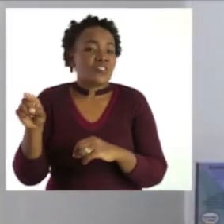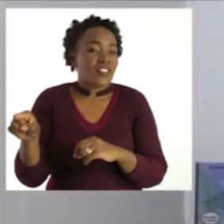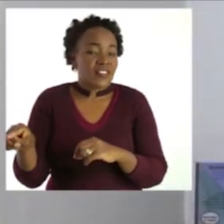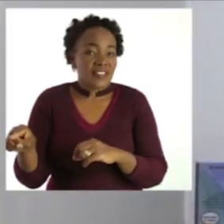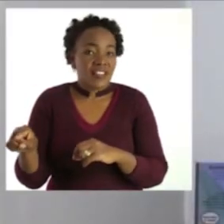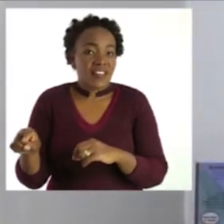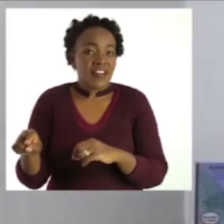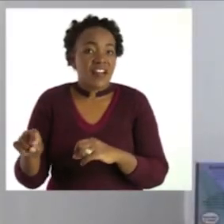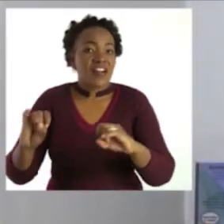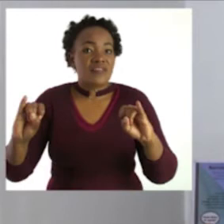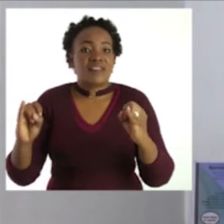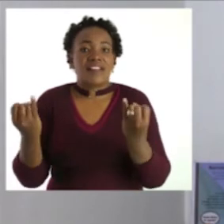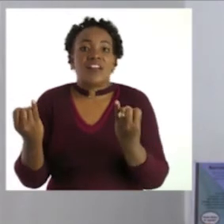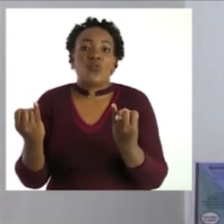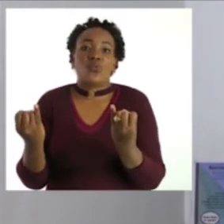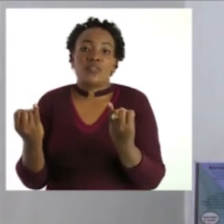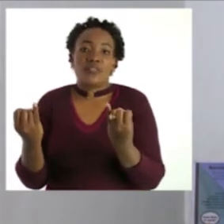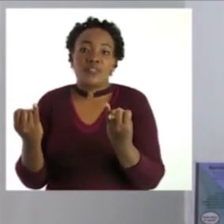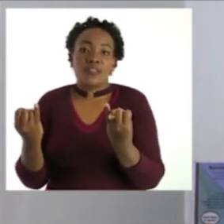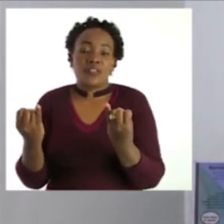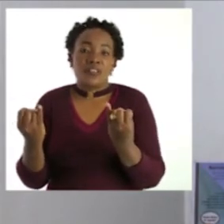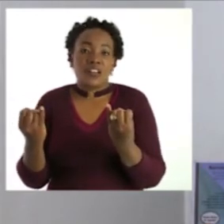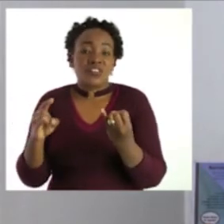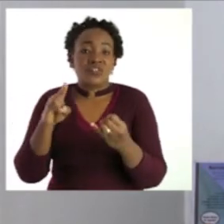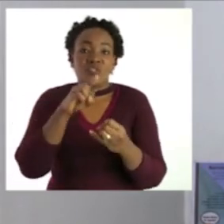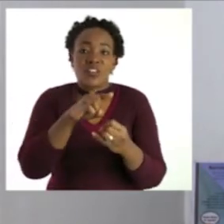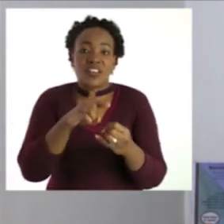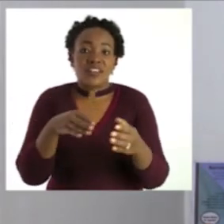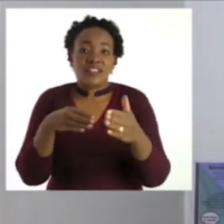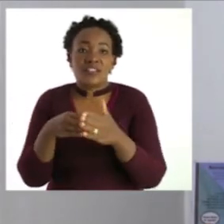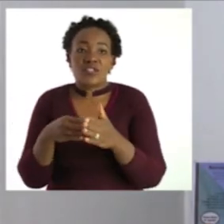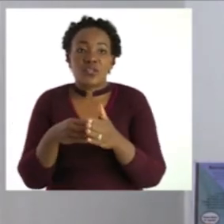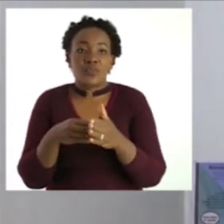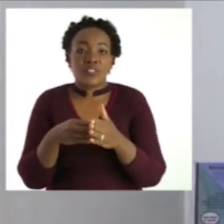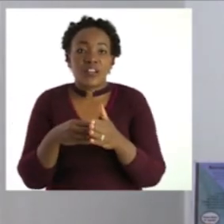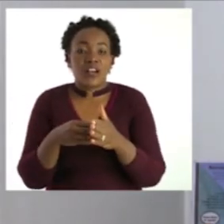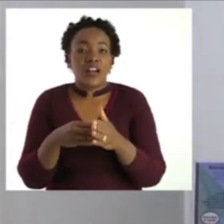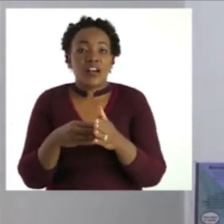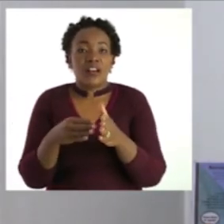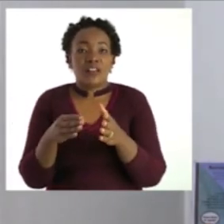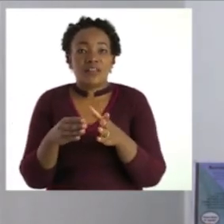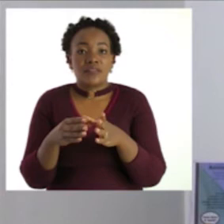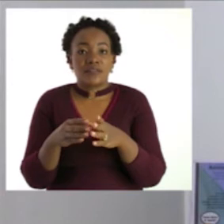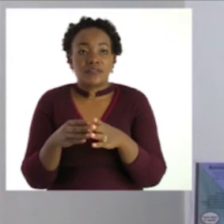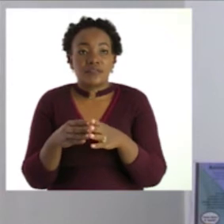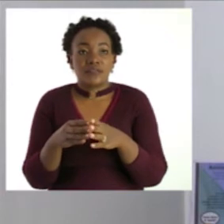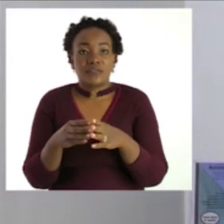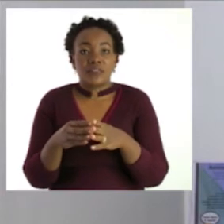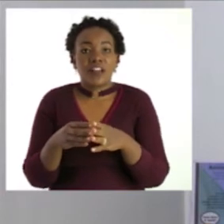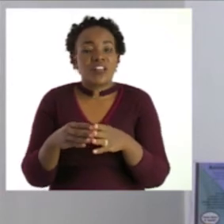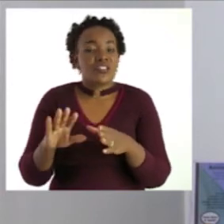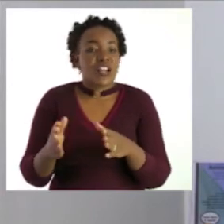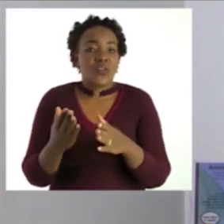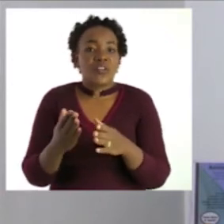is town they stopped at the small town so i want